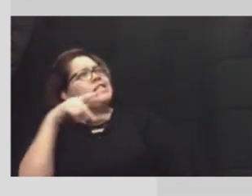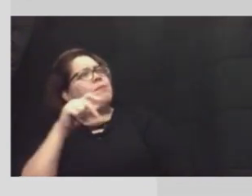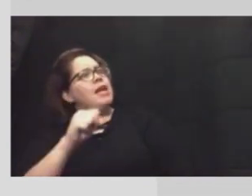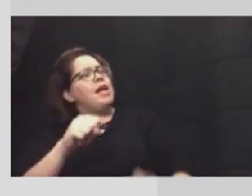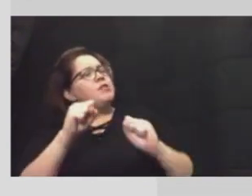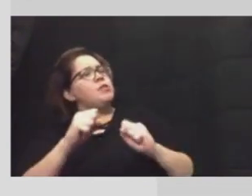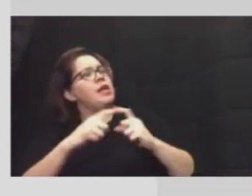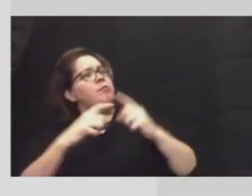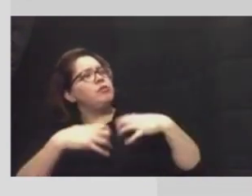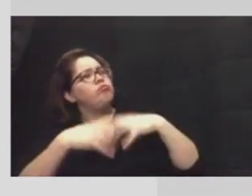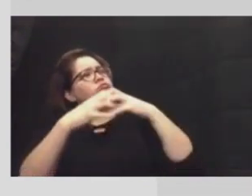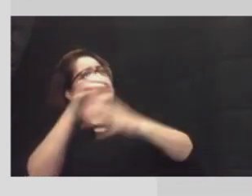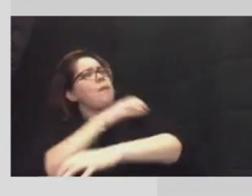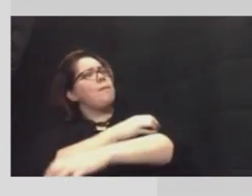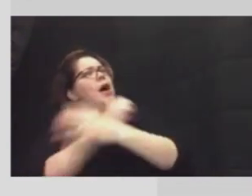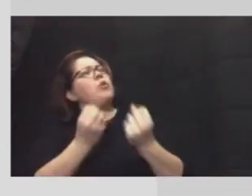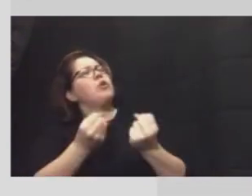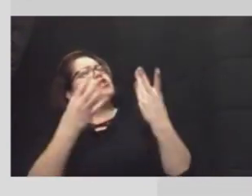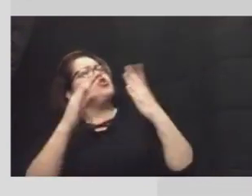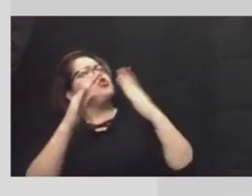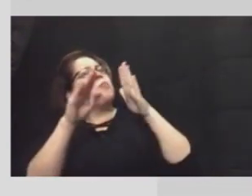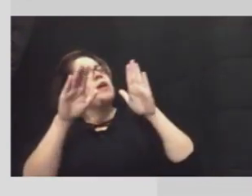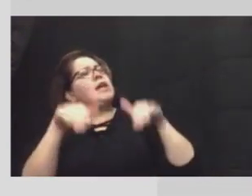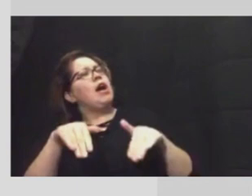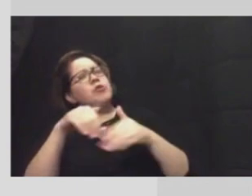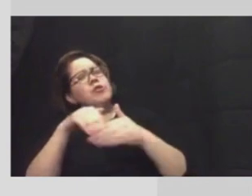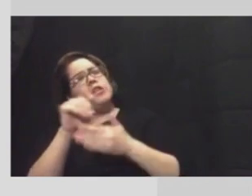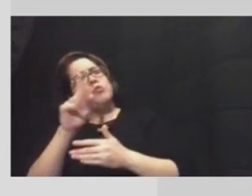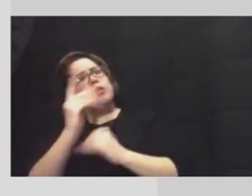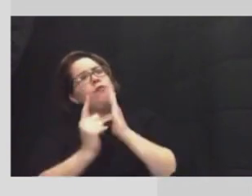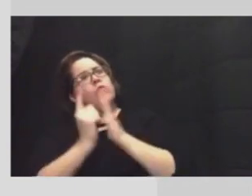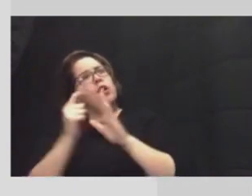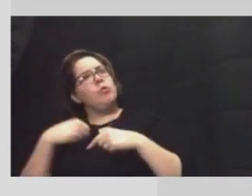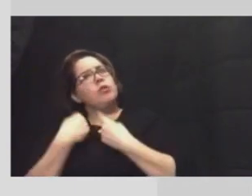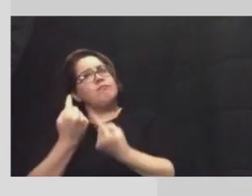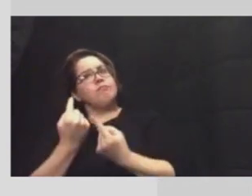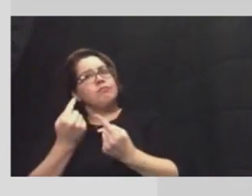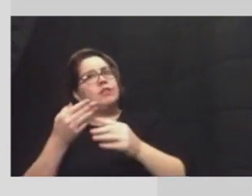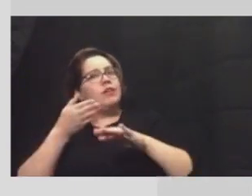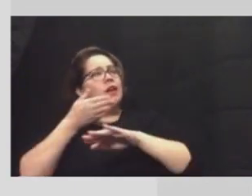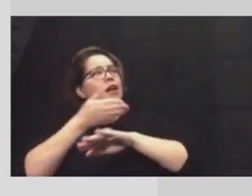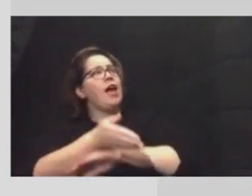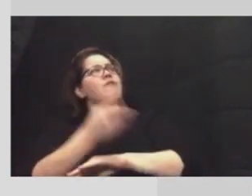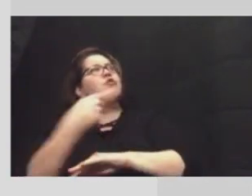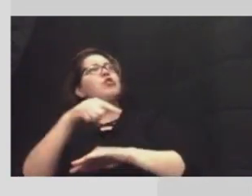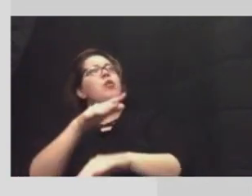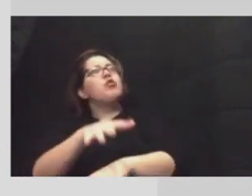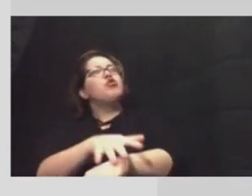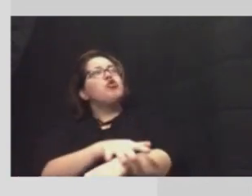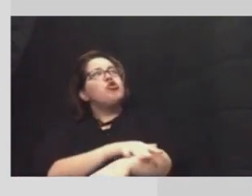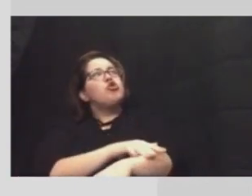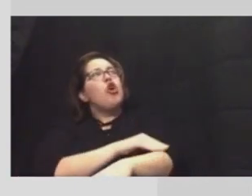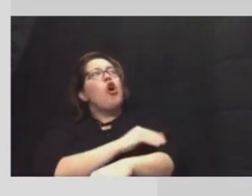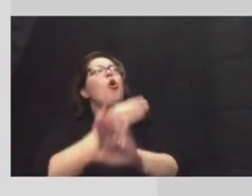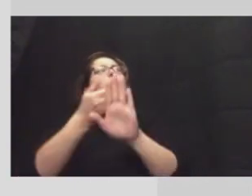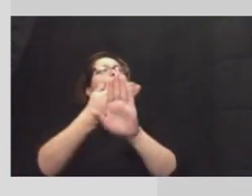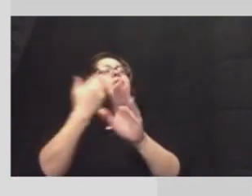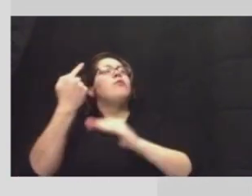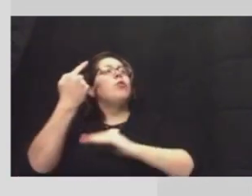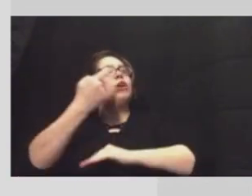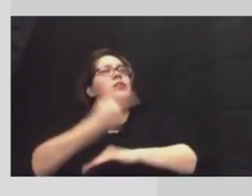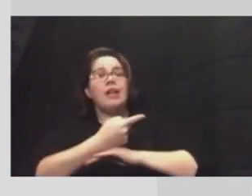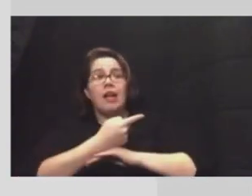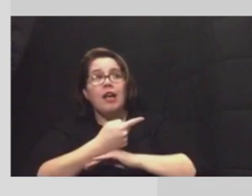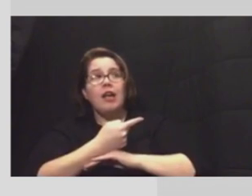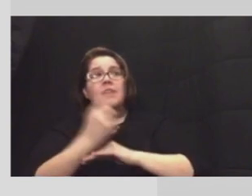to restore power to so many households in the past 24 hours after they had moved so slowly in previous days and